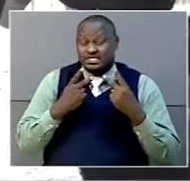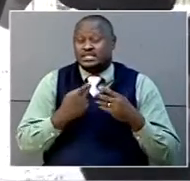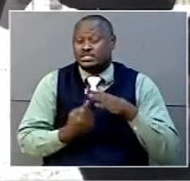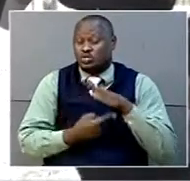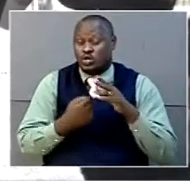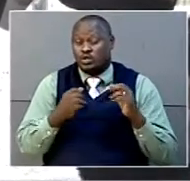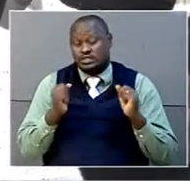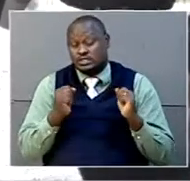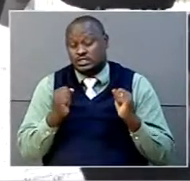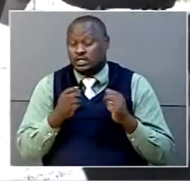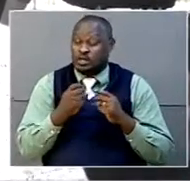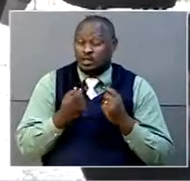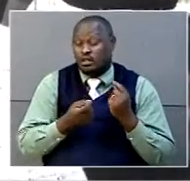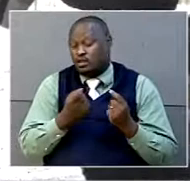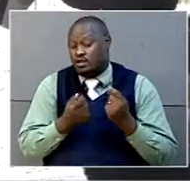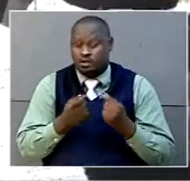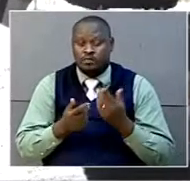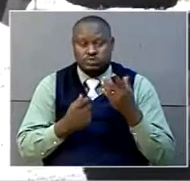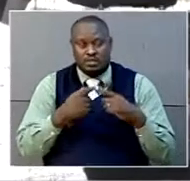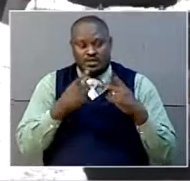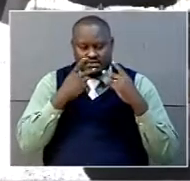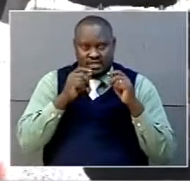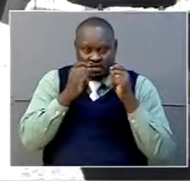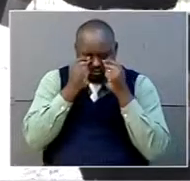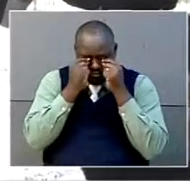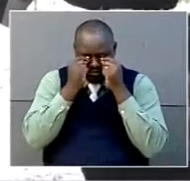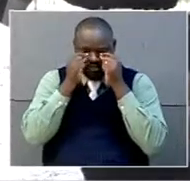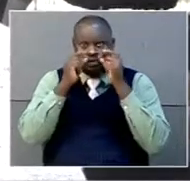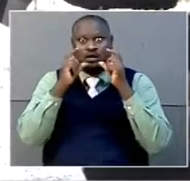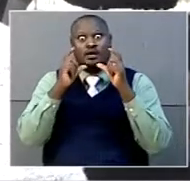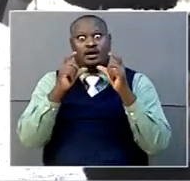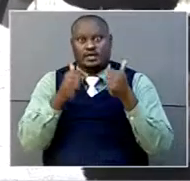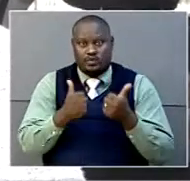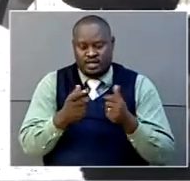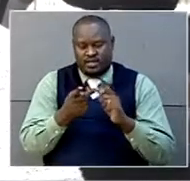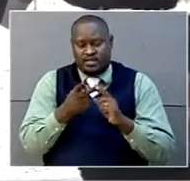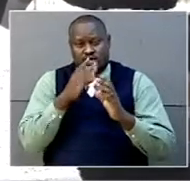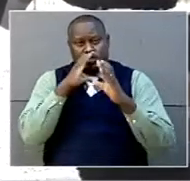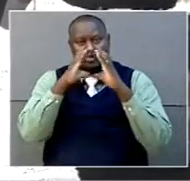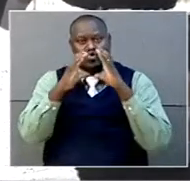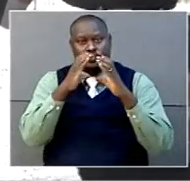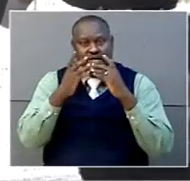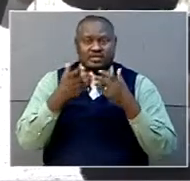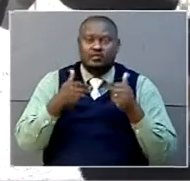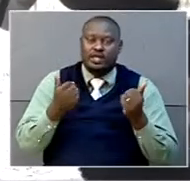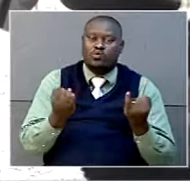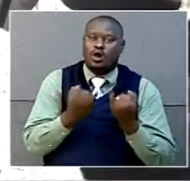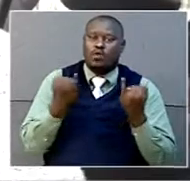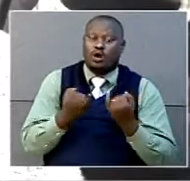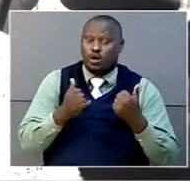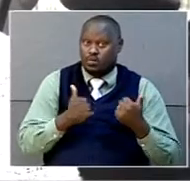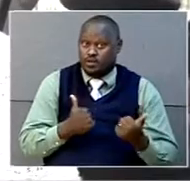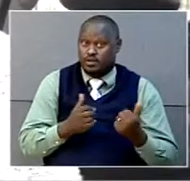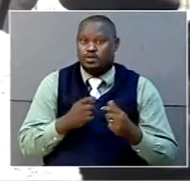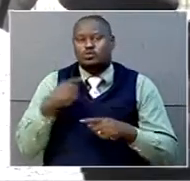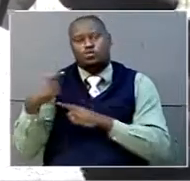state, but at least she could now open her eyes and communicate with the people around her. So we keep praying